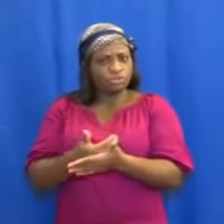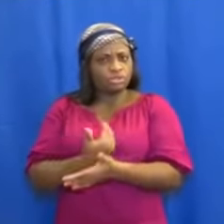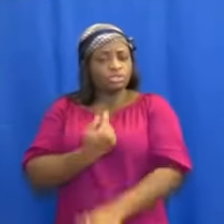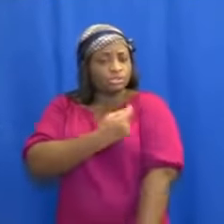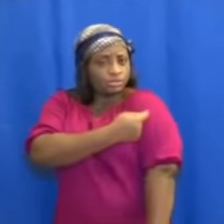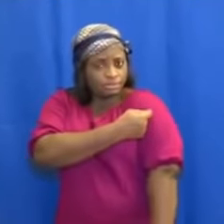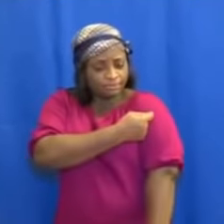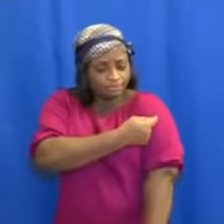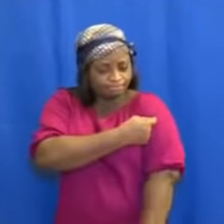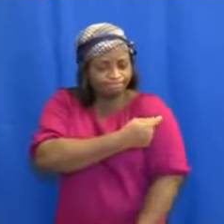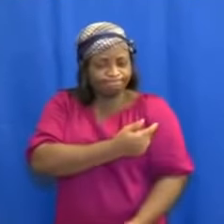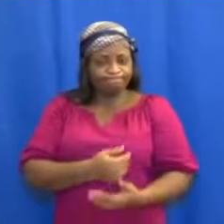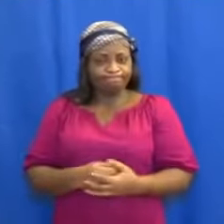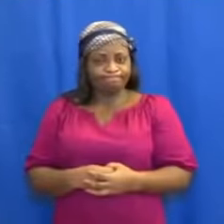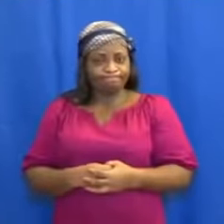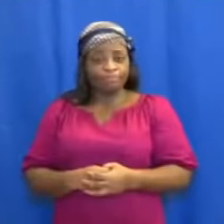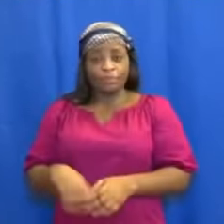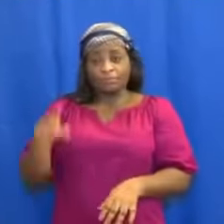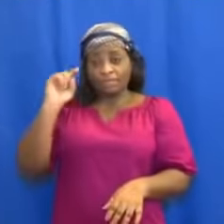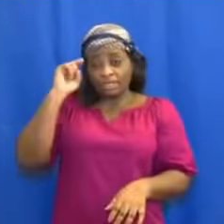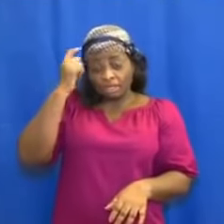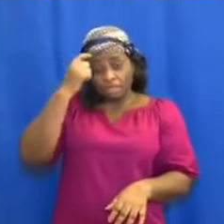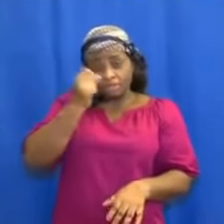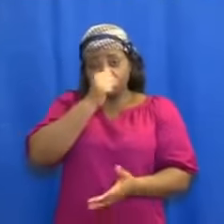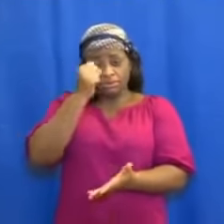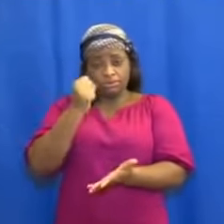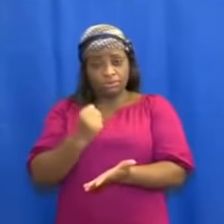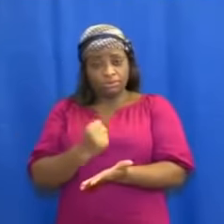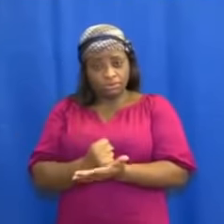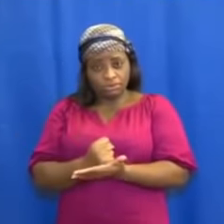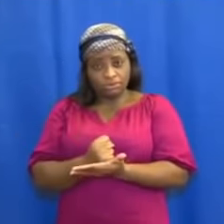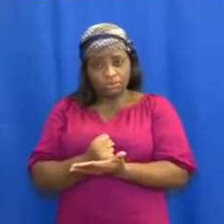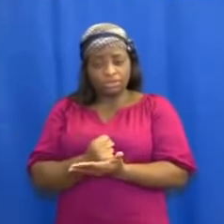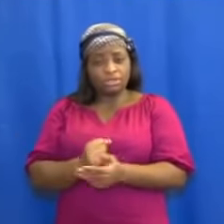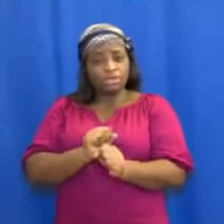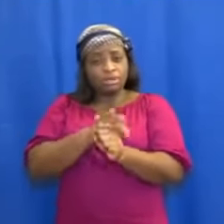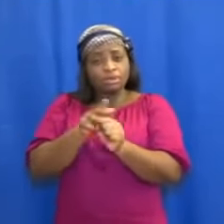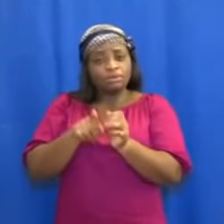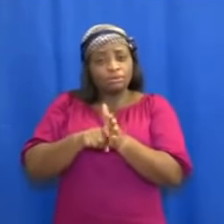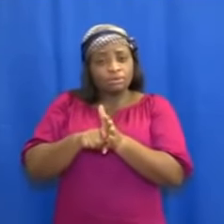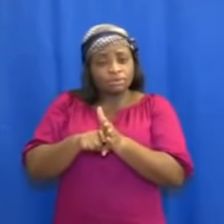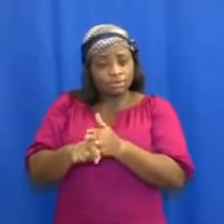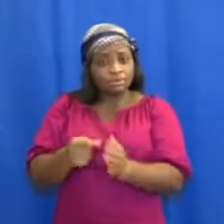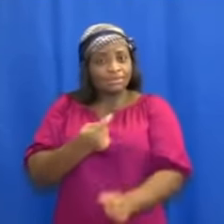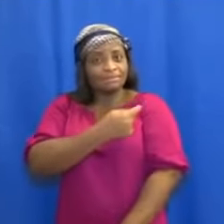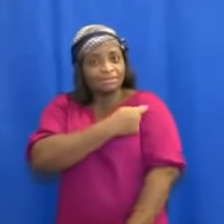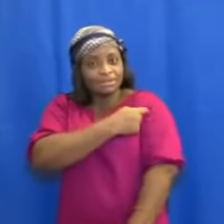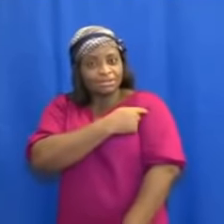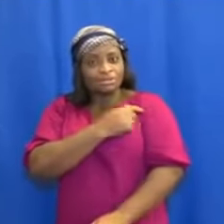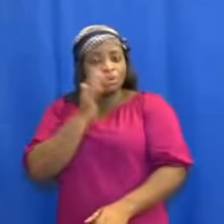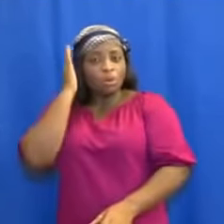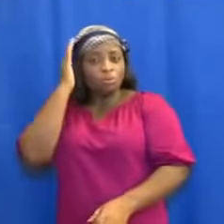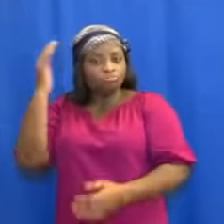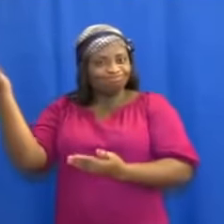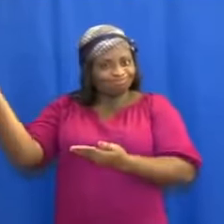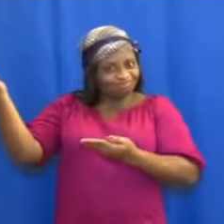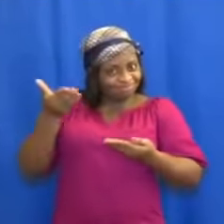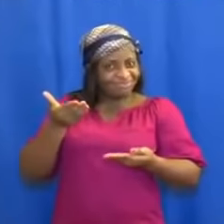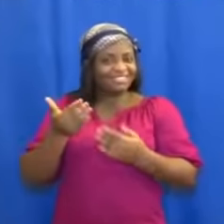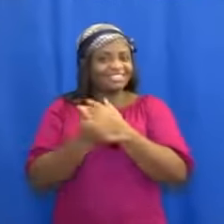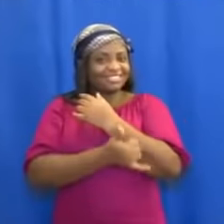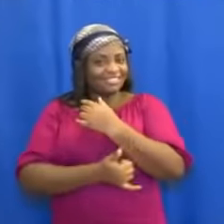Government will ensure that the COVID-19 vaccines to be deployed in the country are effective